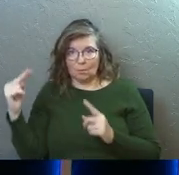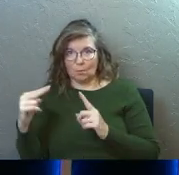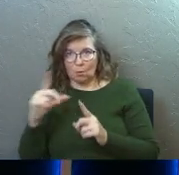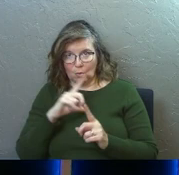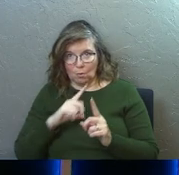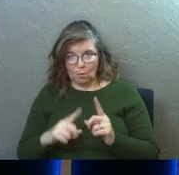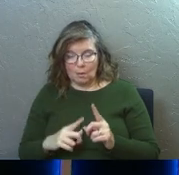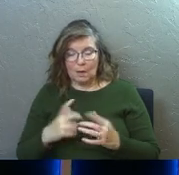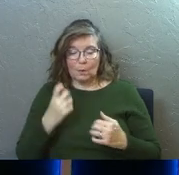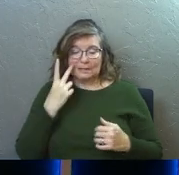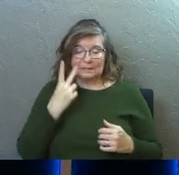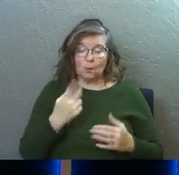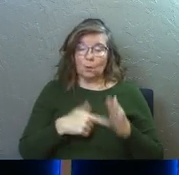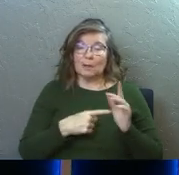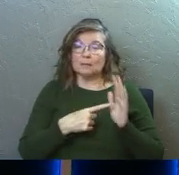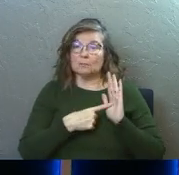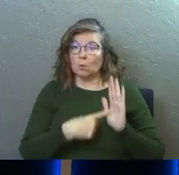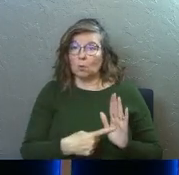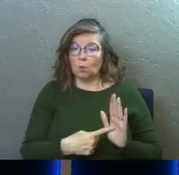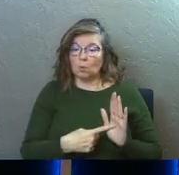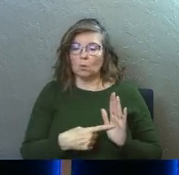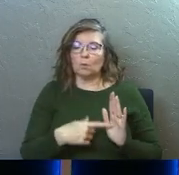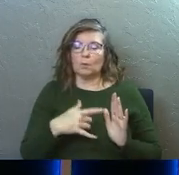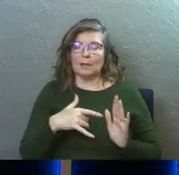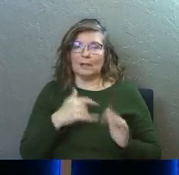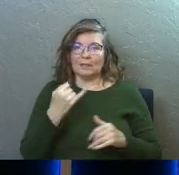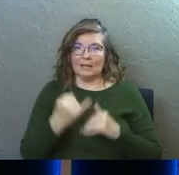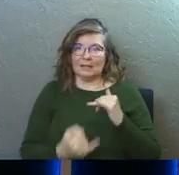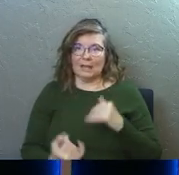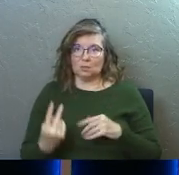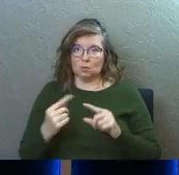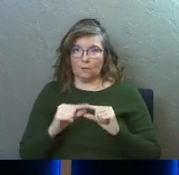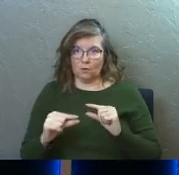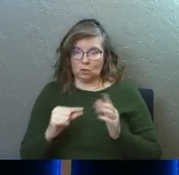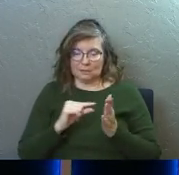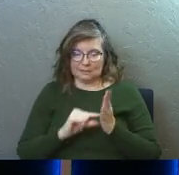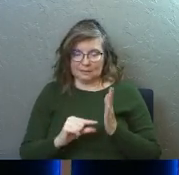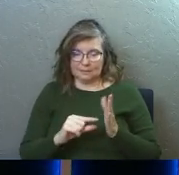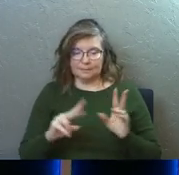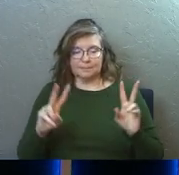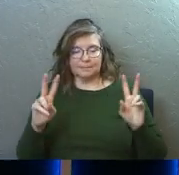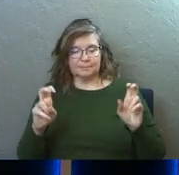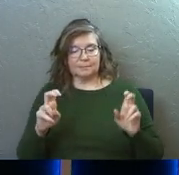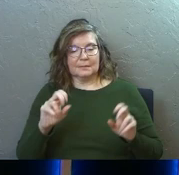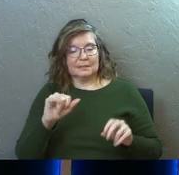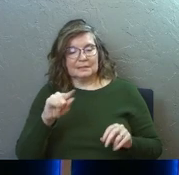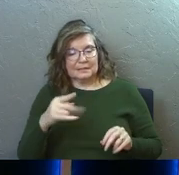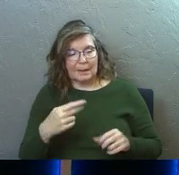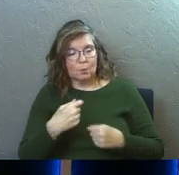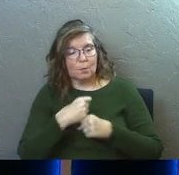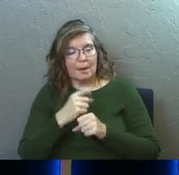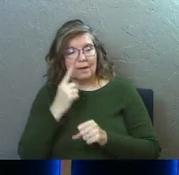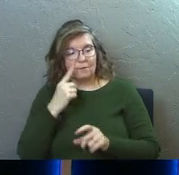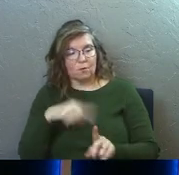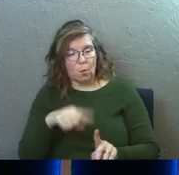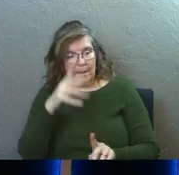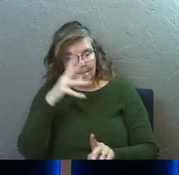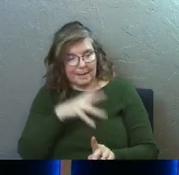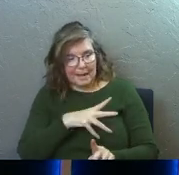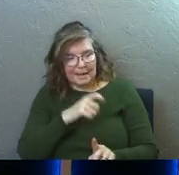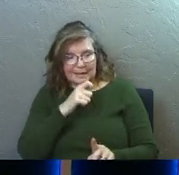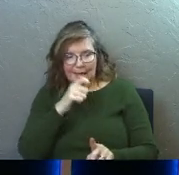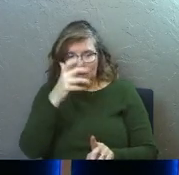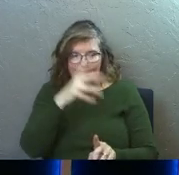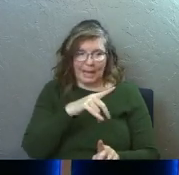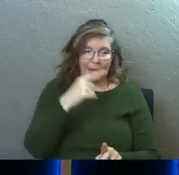And he wants them to see that. Ultimately, what he's pointing them to is this, these last two verses. And he said to them, the Sabbath was made for man, not man